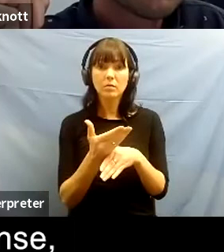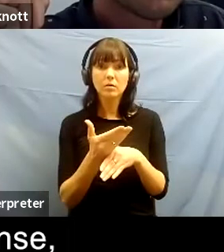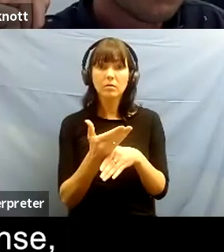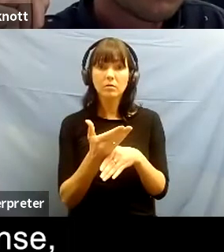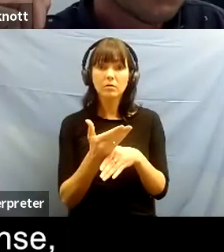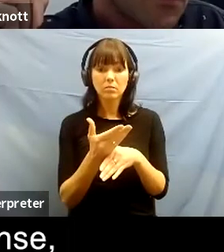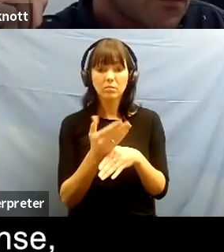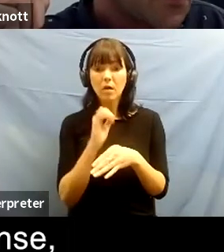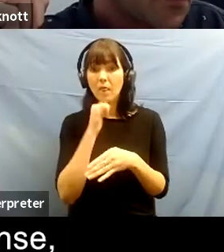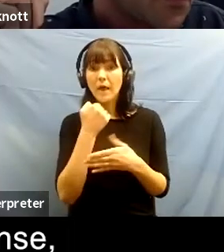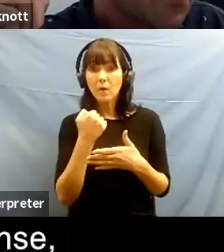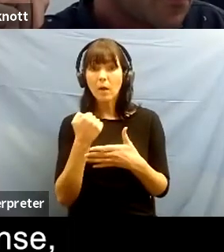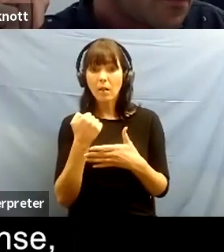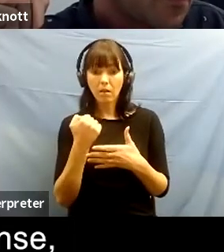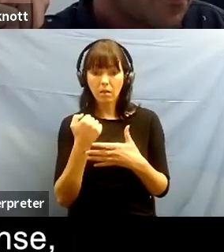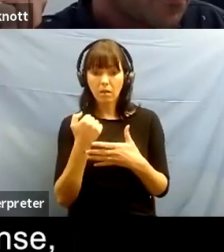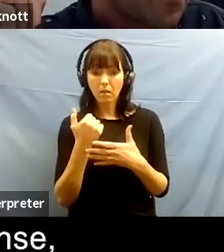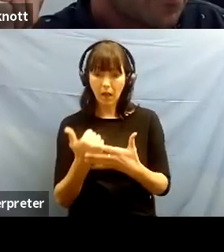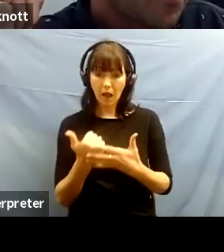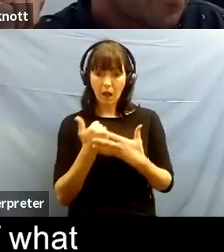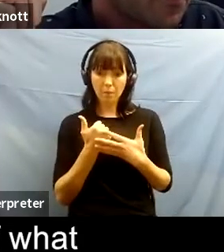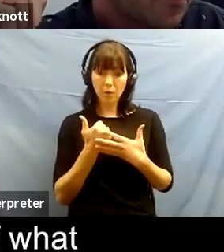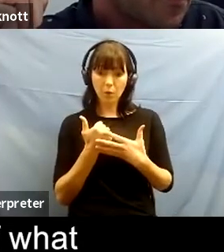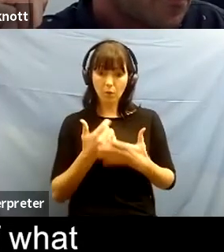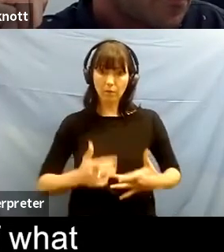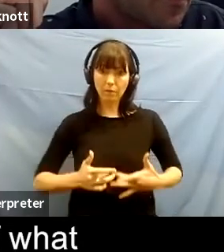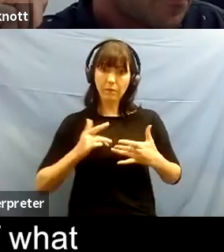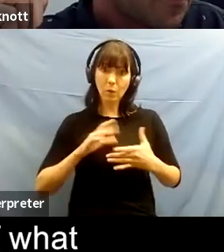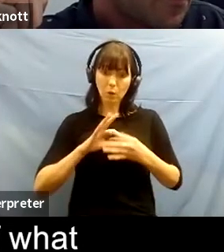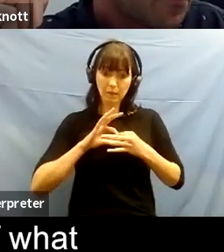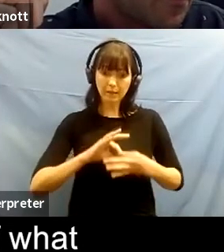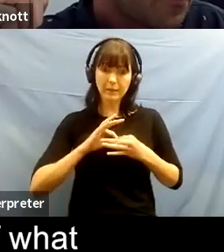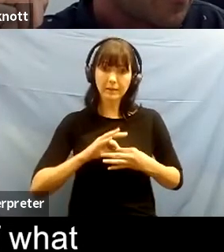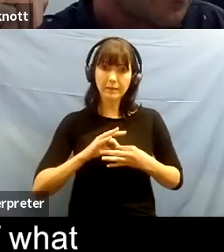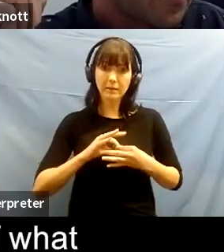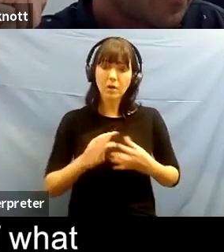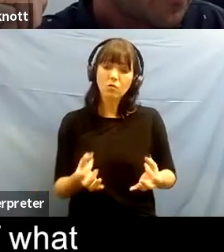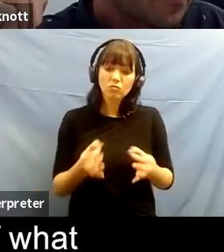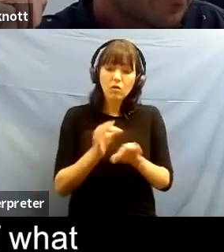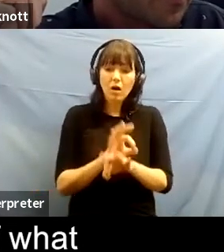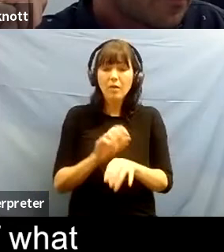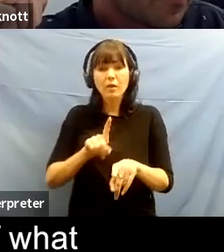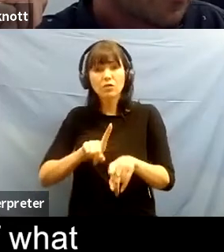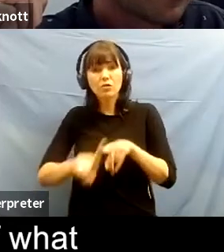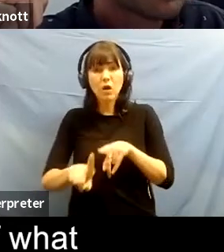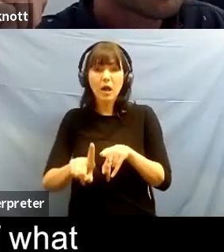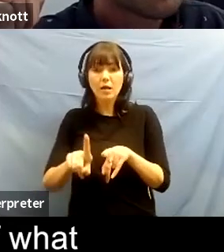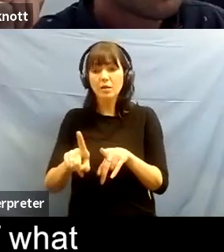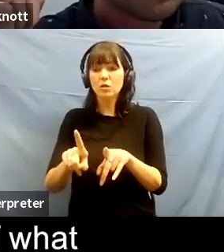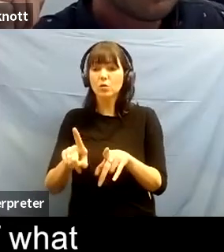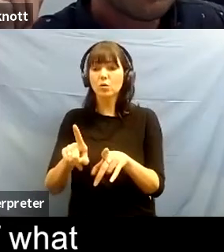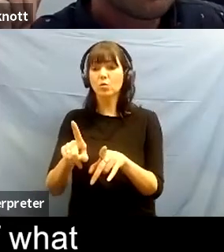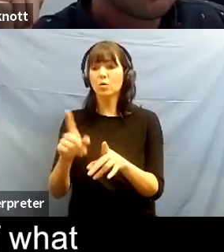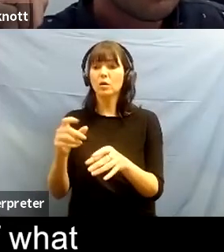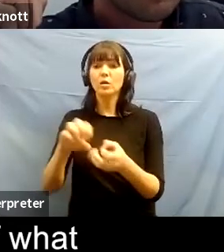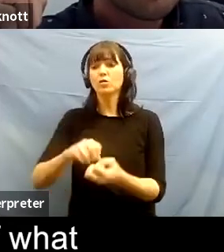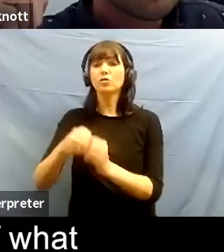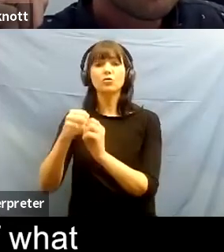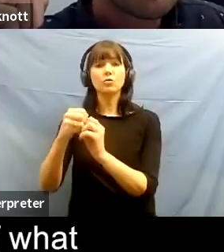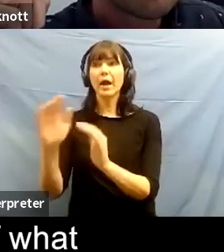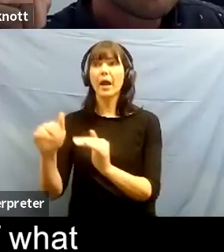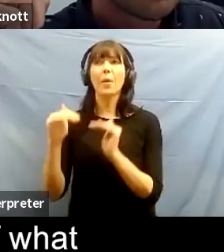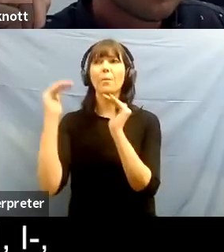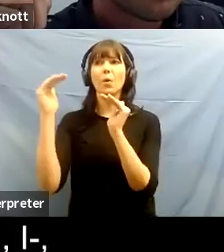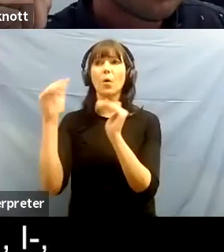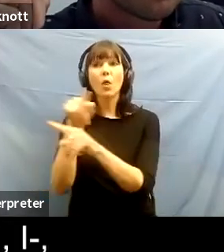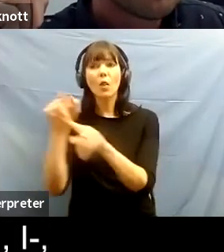connected than if you try to model your in your internal life around the idea of what you think is expected of you uh and